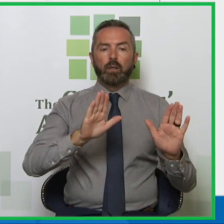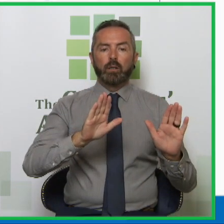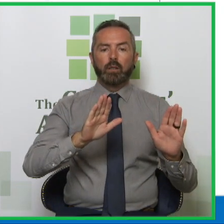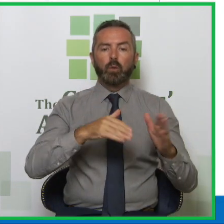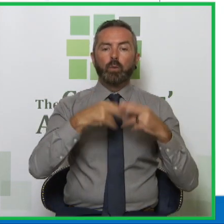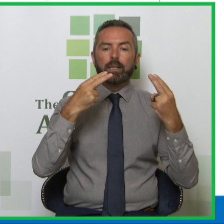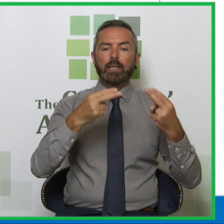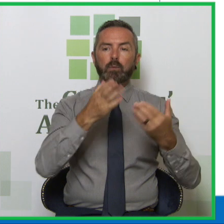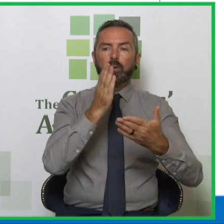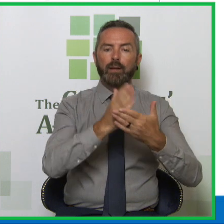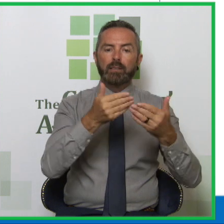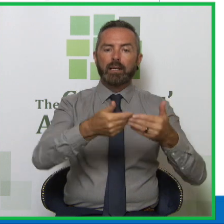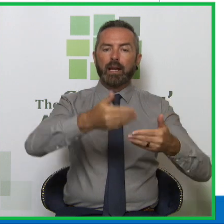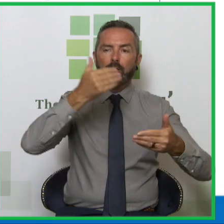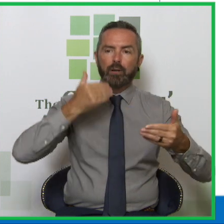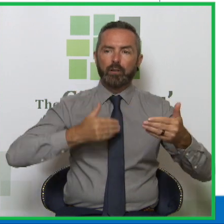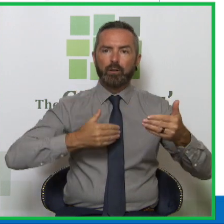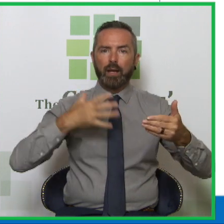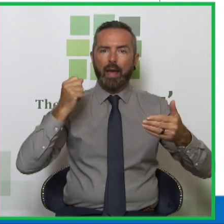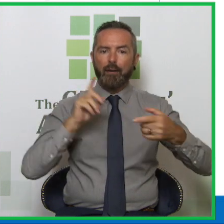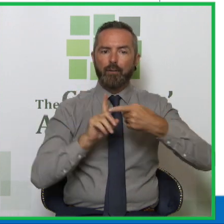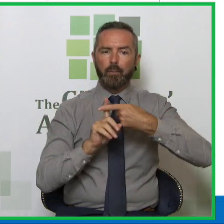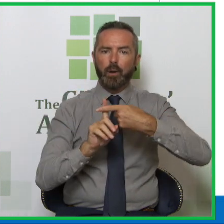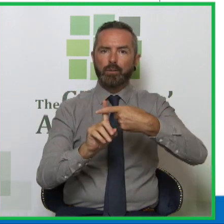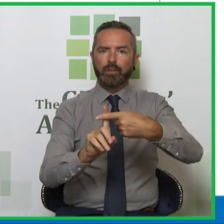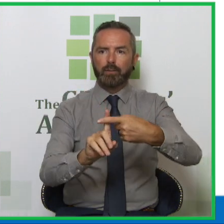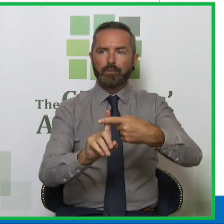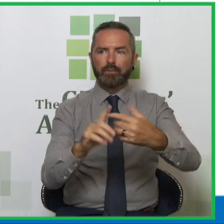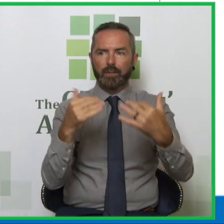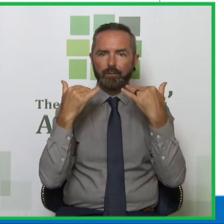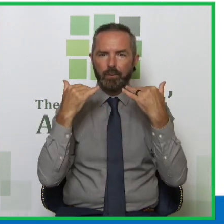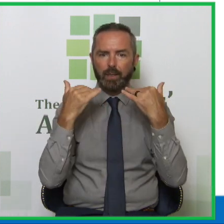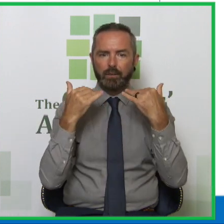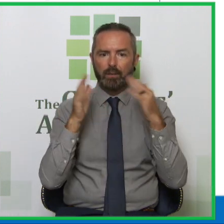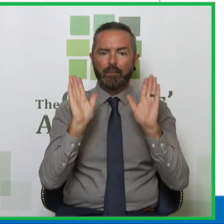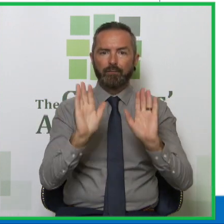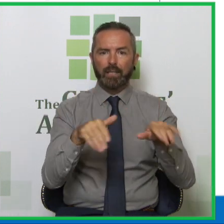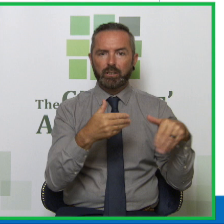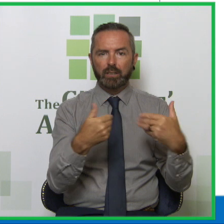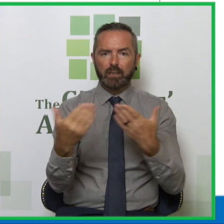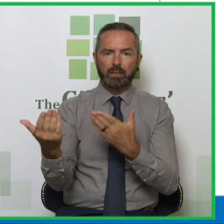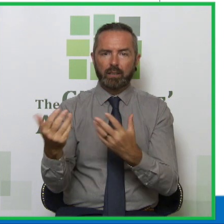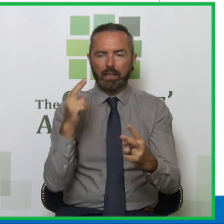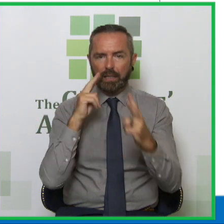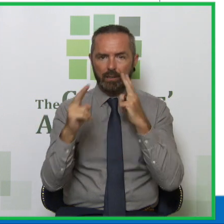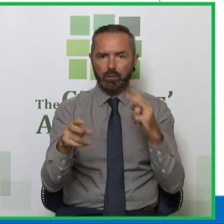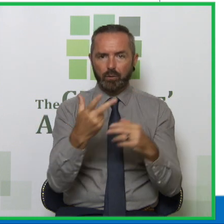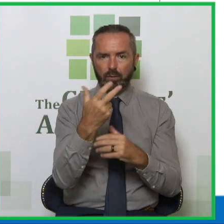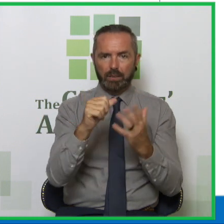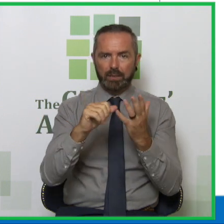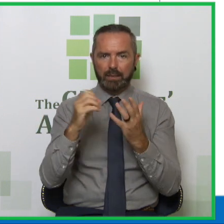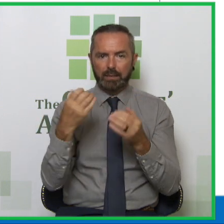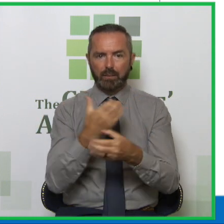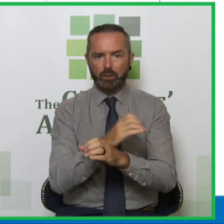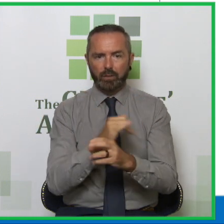earlier. There are positives. We also interviewed 360 children, teenagers in Dash Band 1